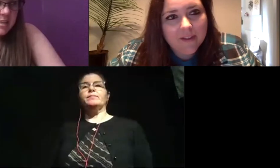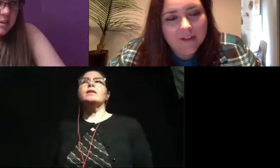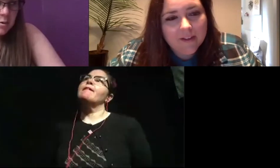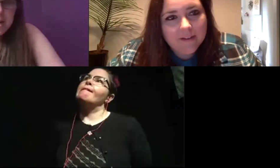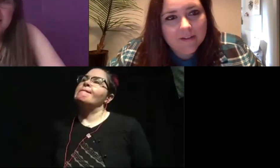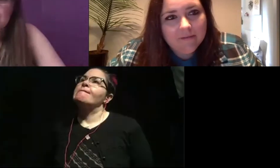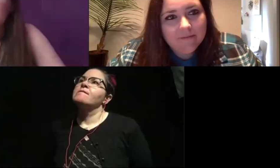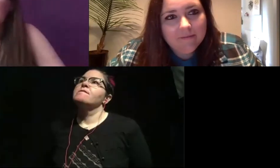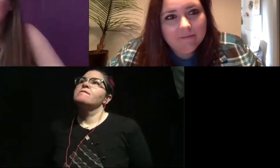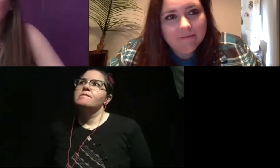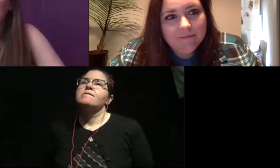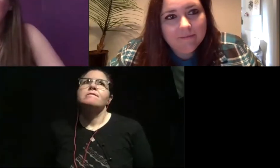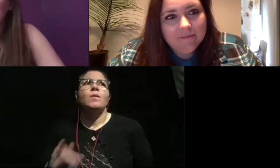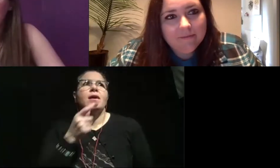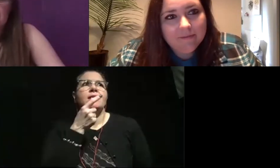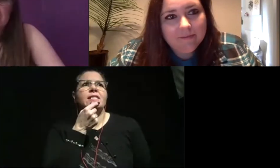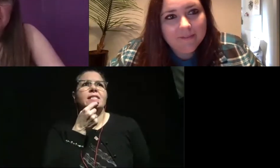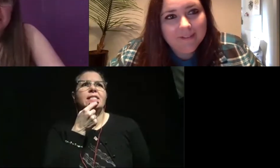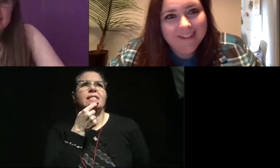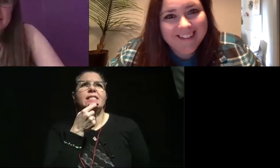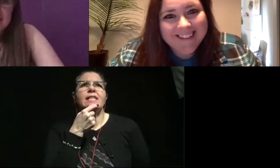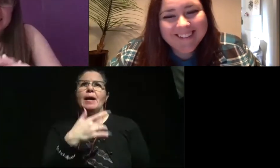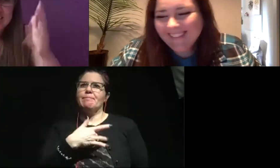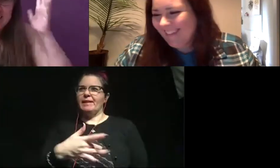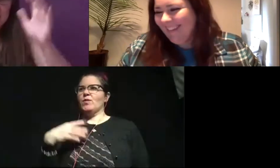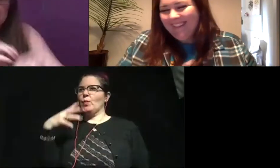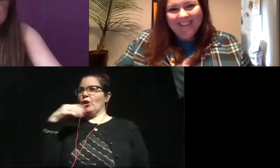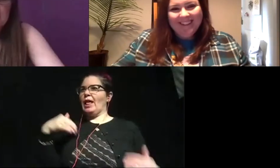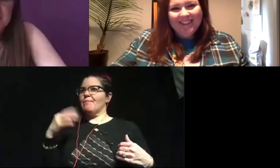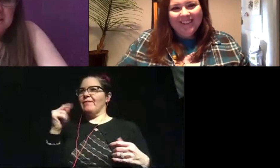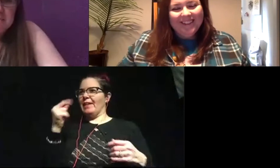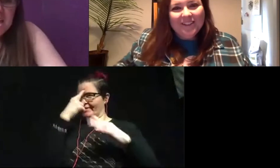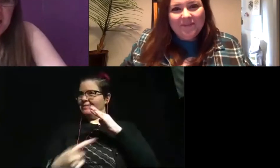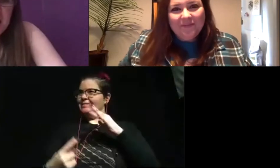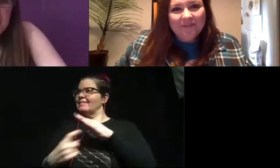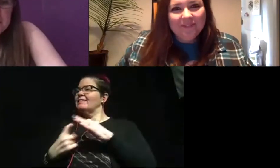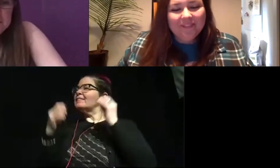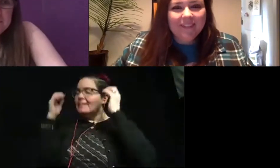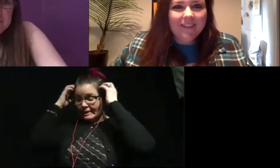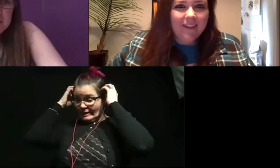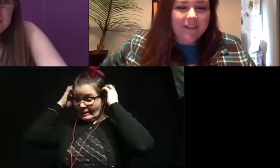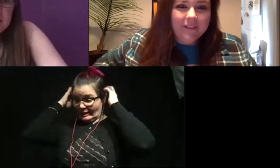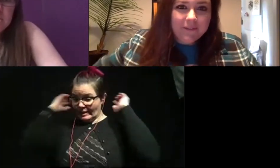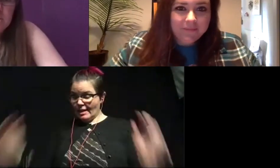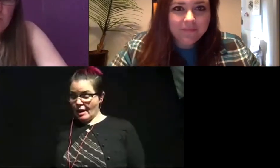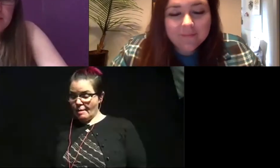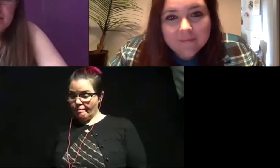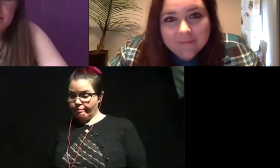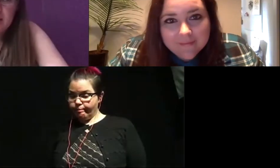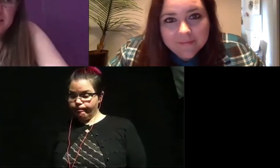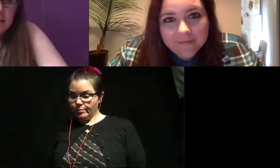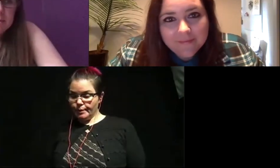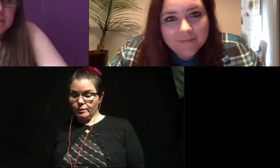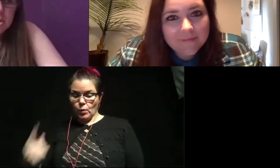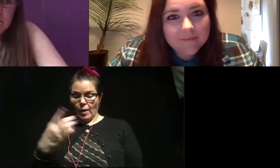about anything. Okay. Oh my gosh. I'm usually full of weird animal facts and now nothing is coming to me. Um, so one thing